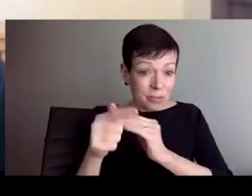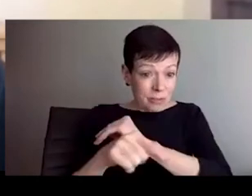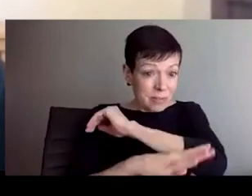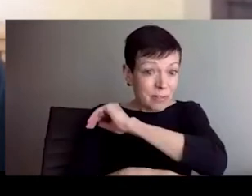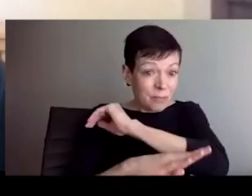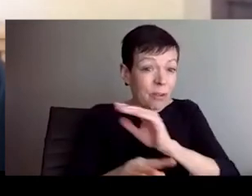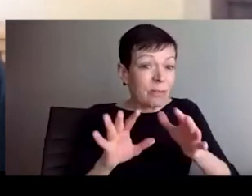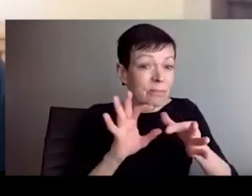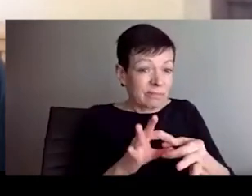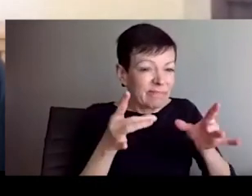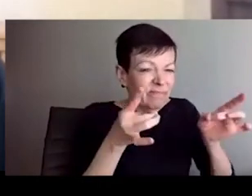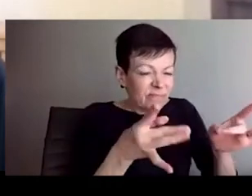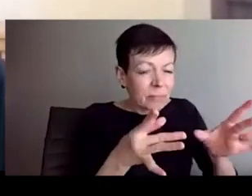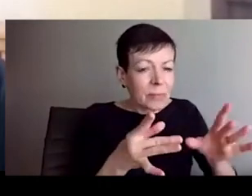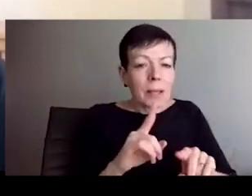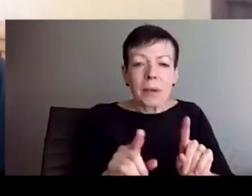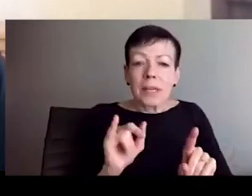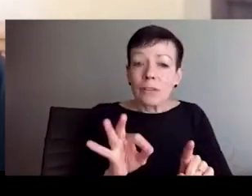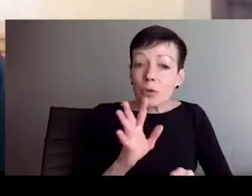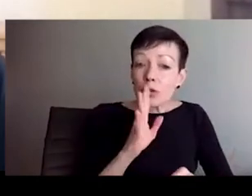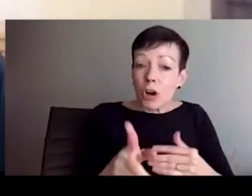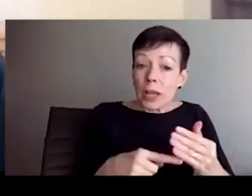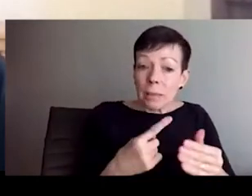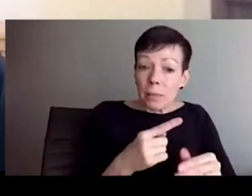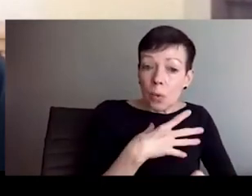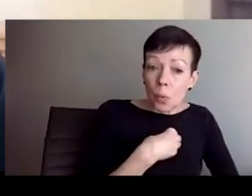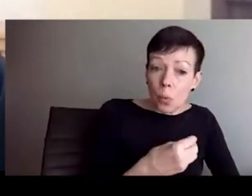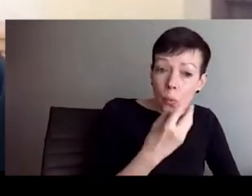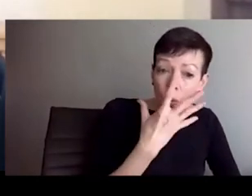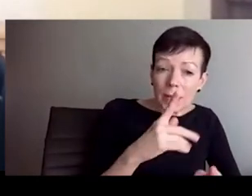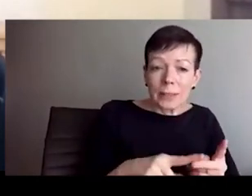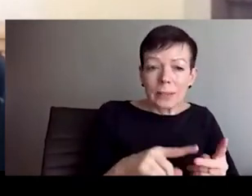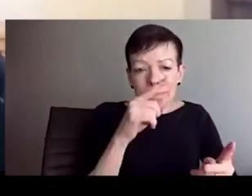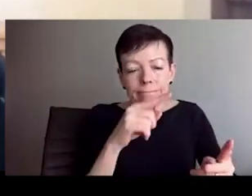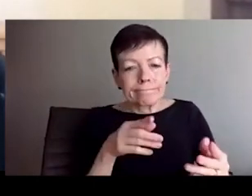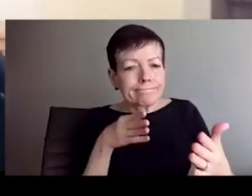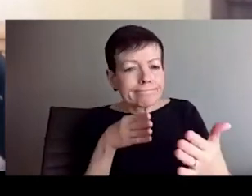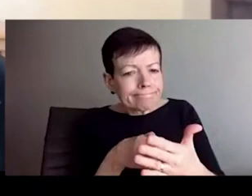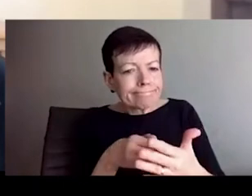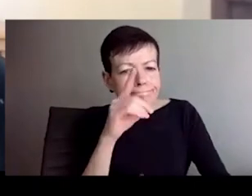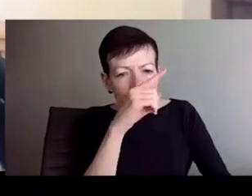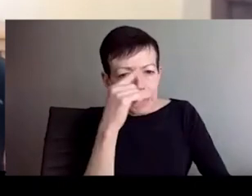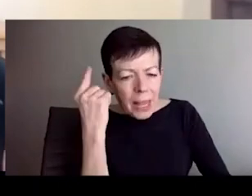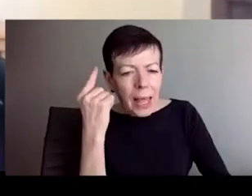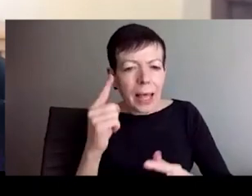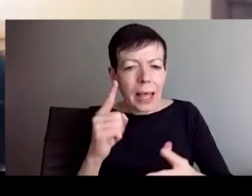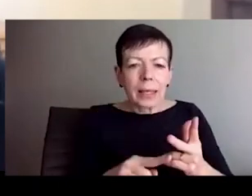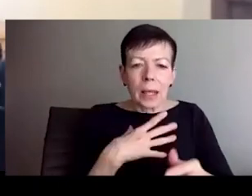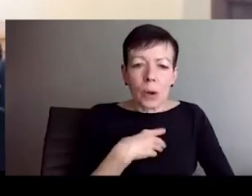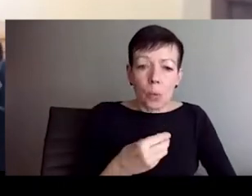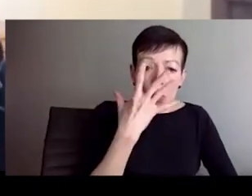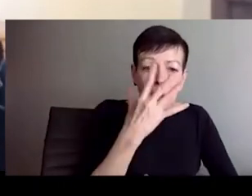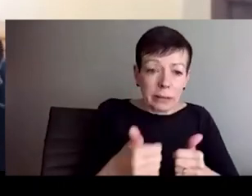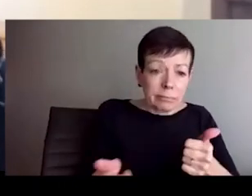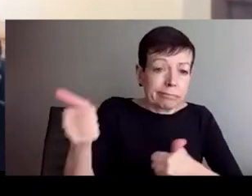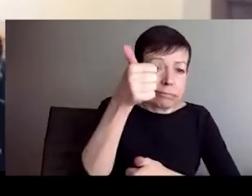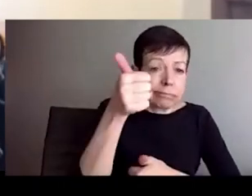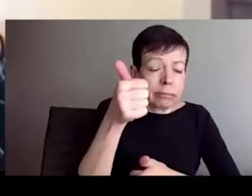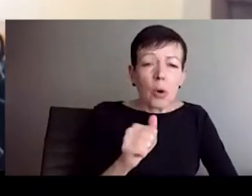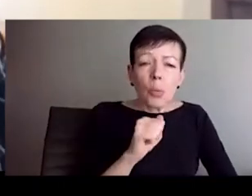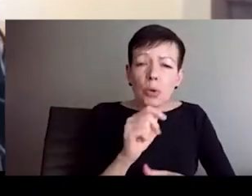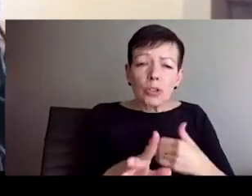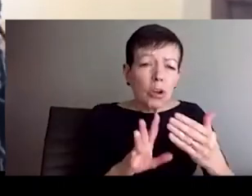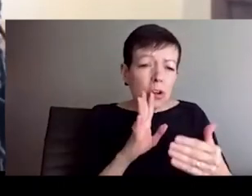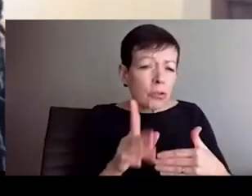of notes because I'm sure I want to hit all five of my points. This is not about animus. This is not about an individual dislike. So